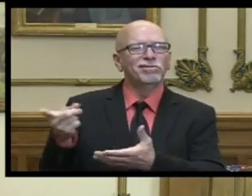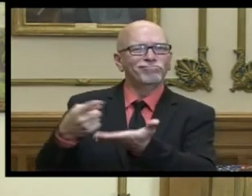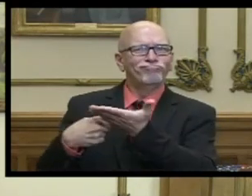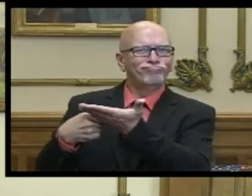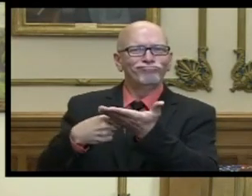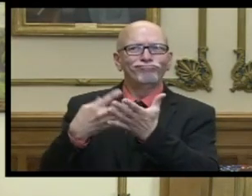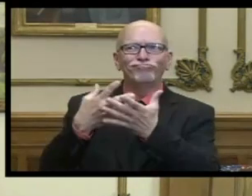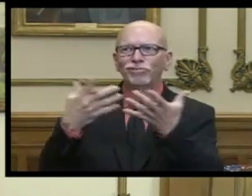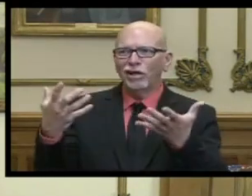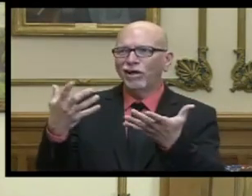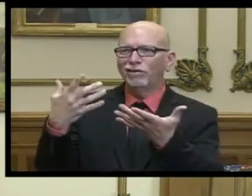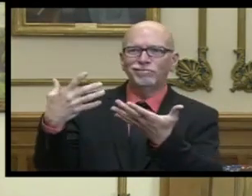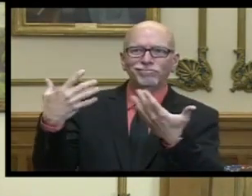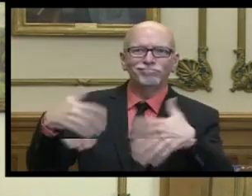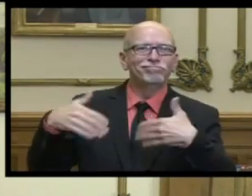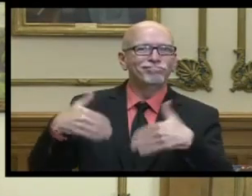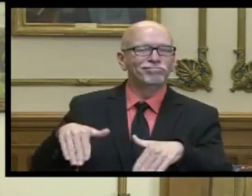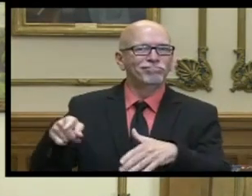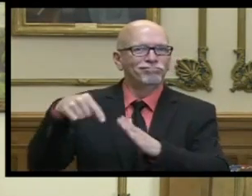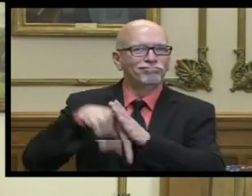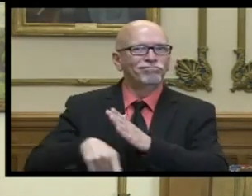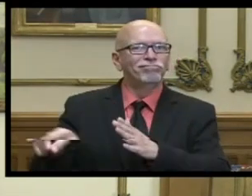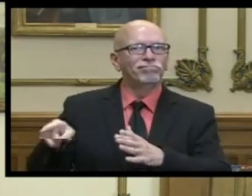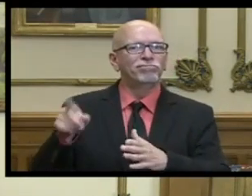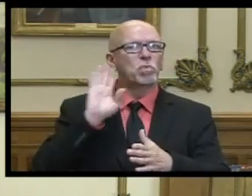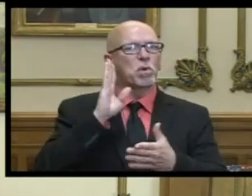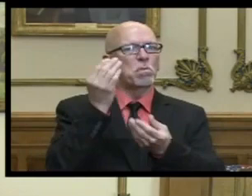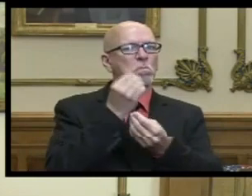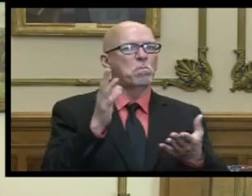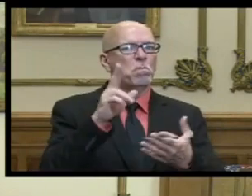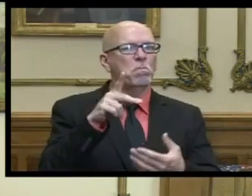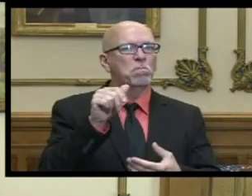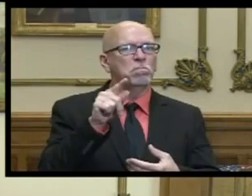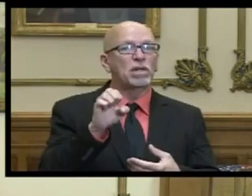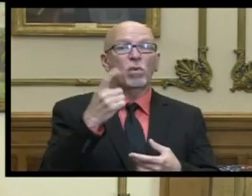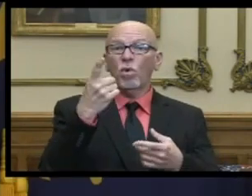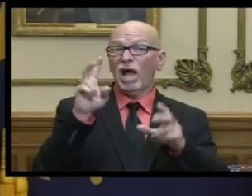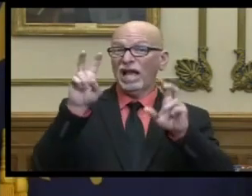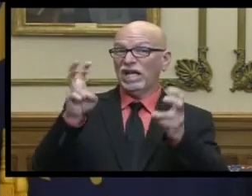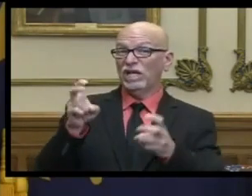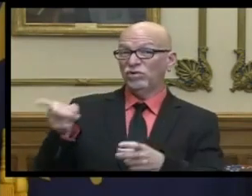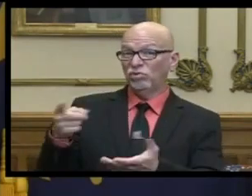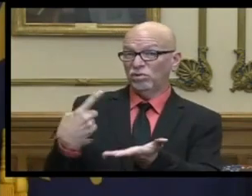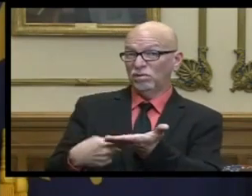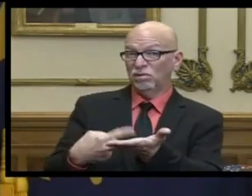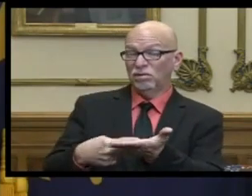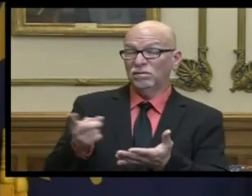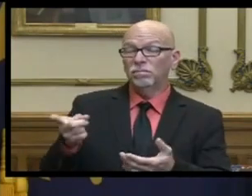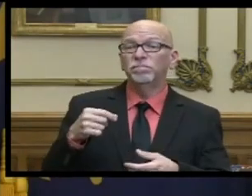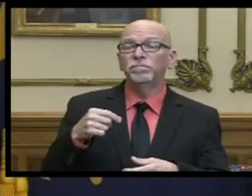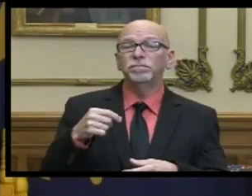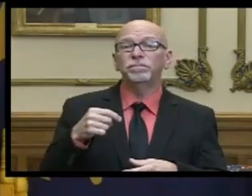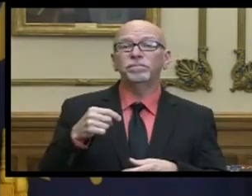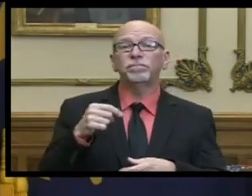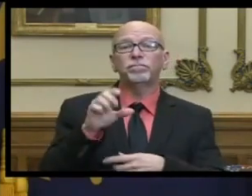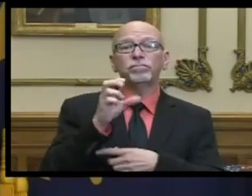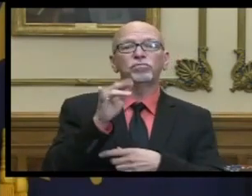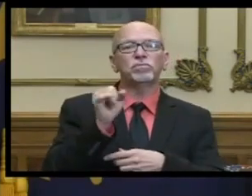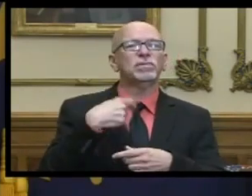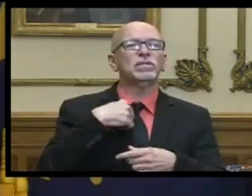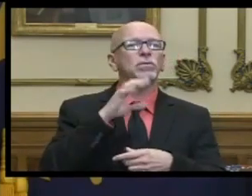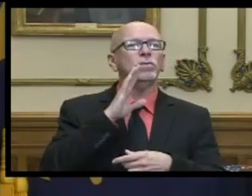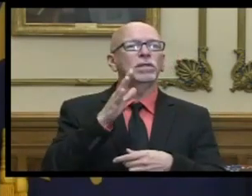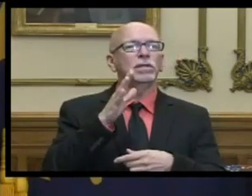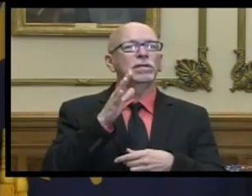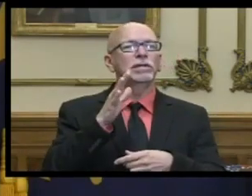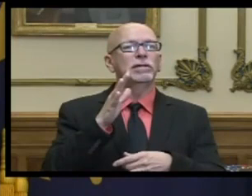ground covered a lot of ground as well and uh one of the topics that was discussed um chris i'll just tee